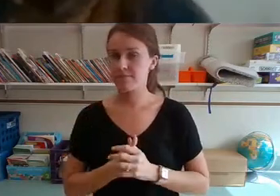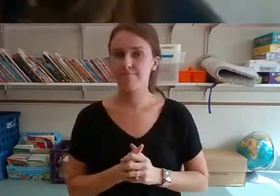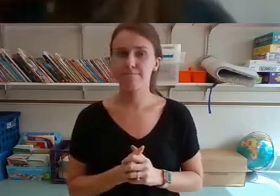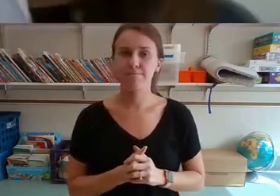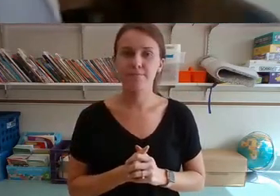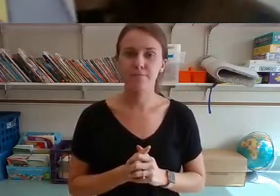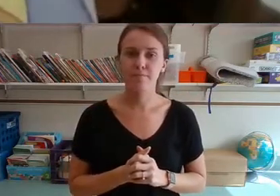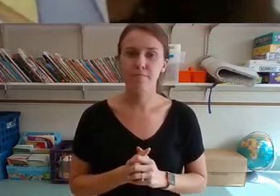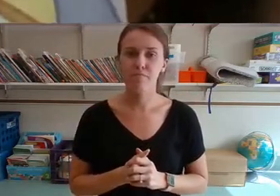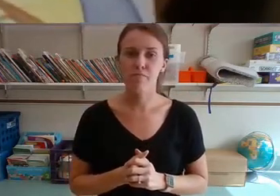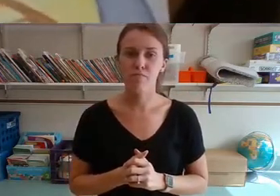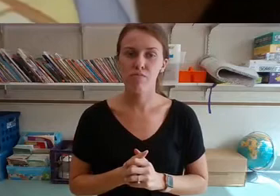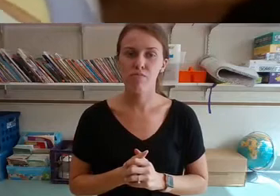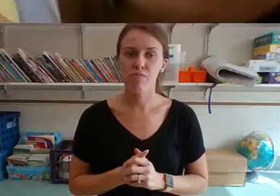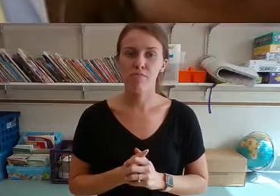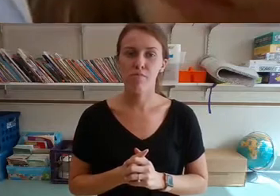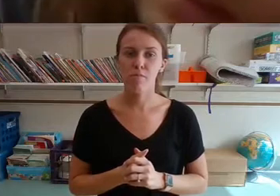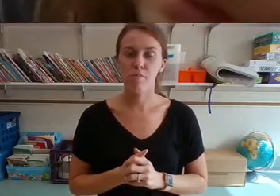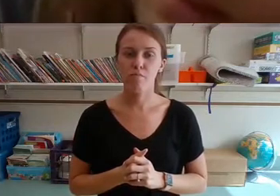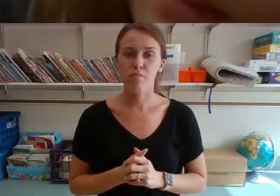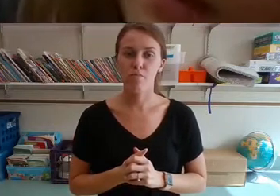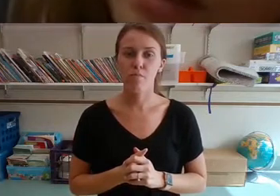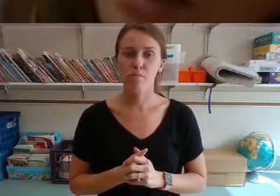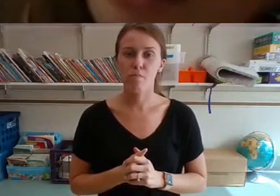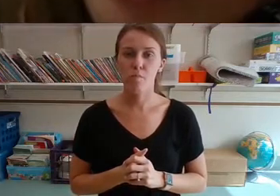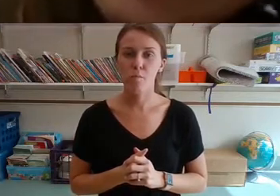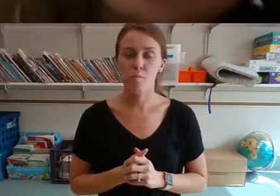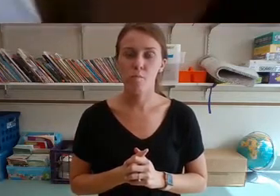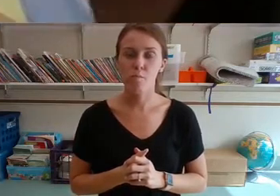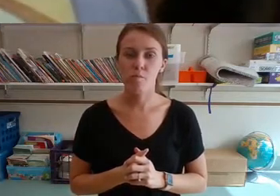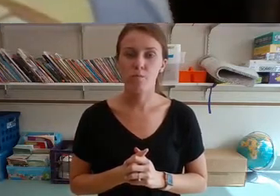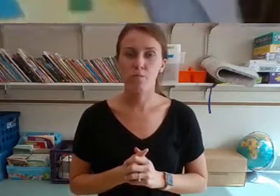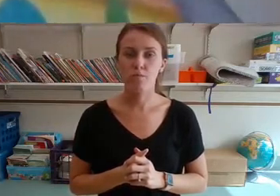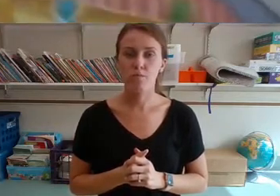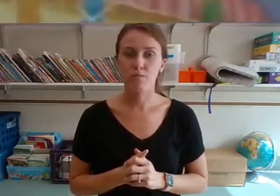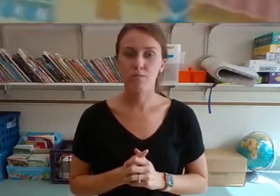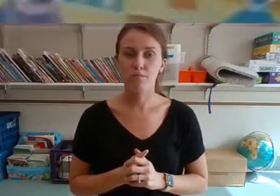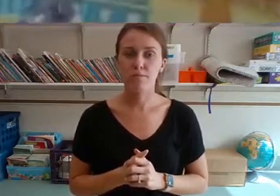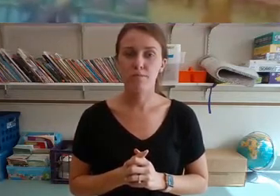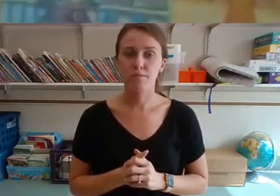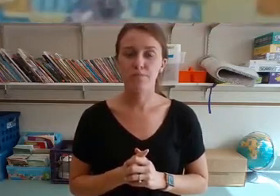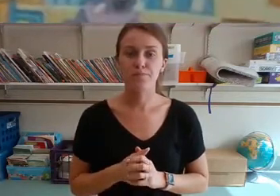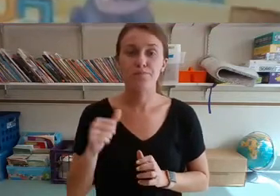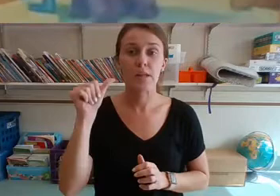While walking into the toy store the day before today.